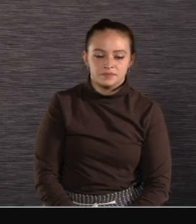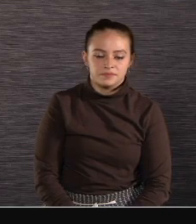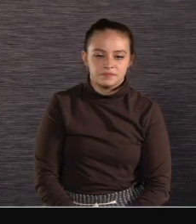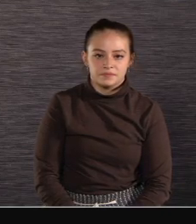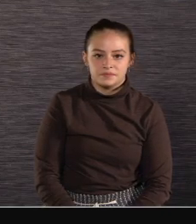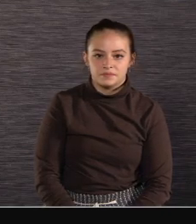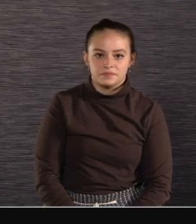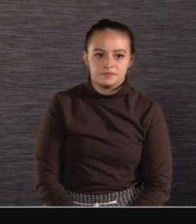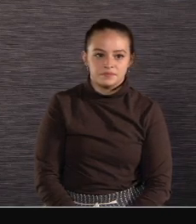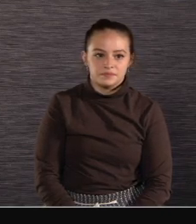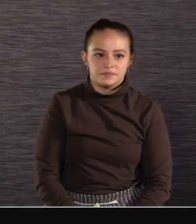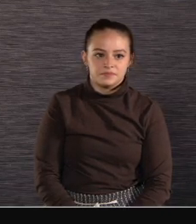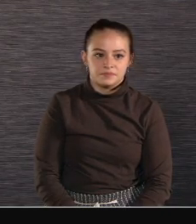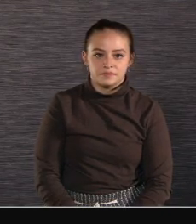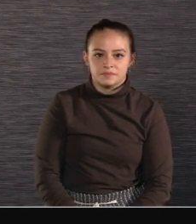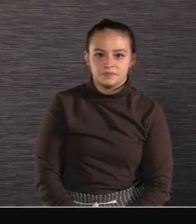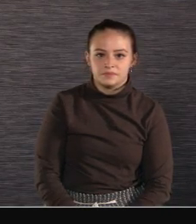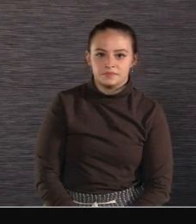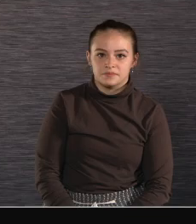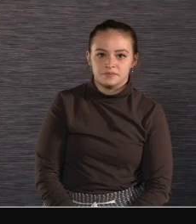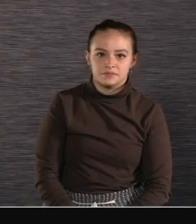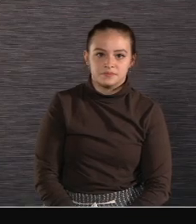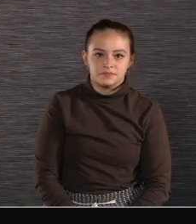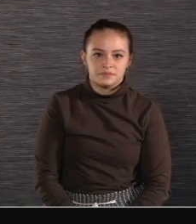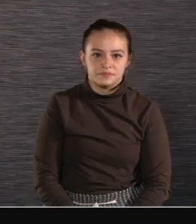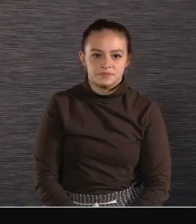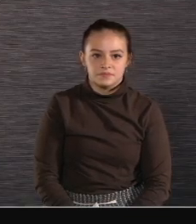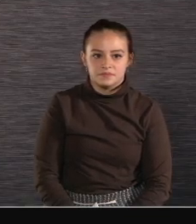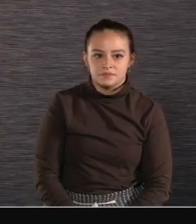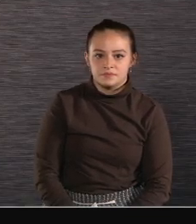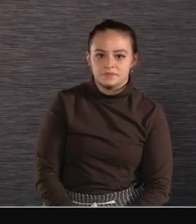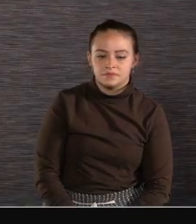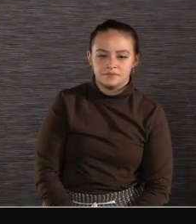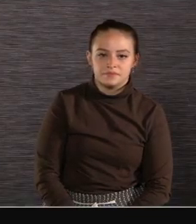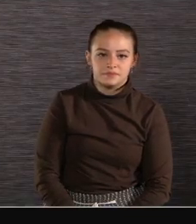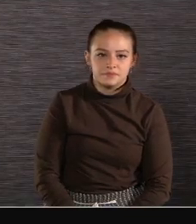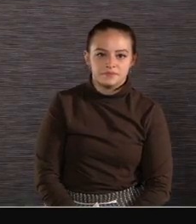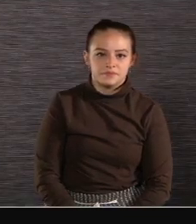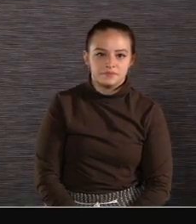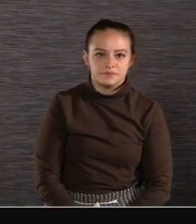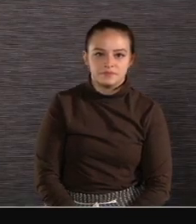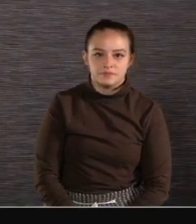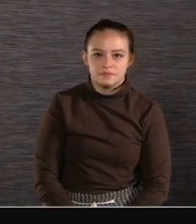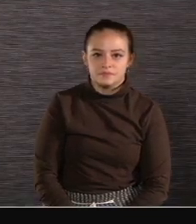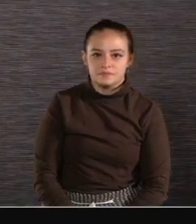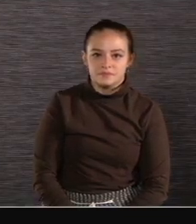Chasing down and glitch Breaking through the noise Time to flip the switch Chasing